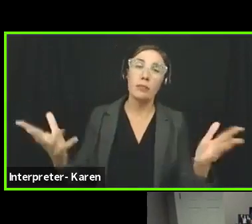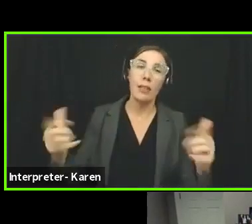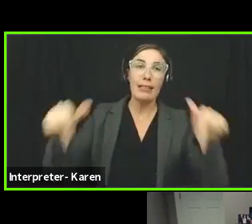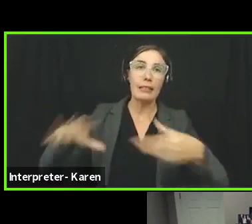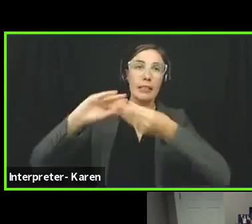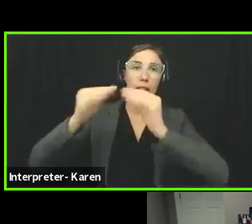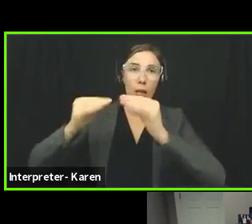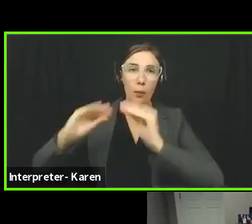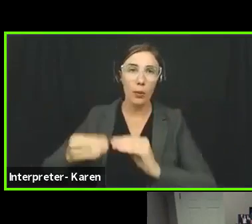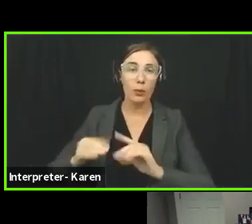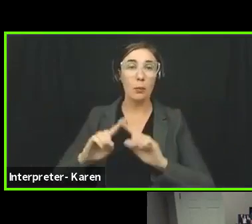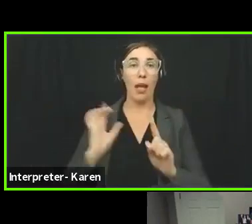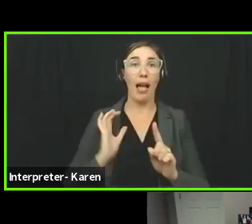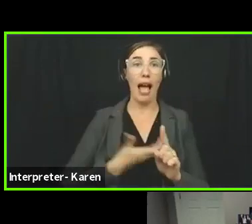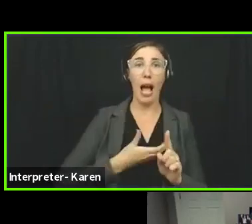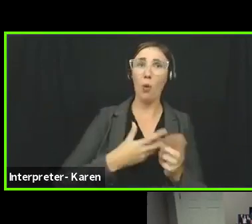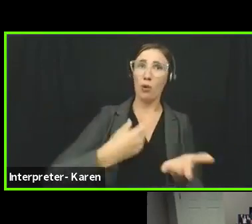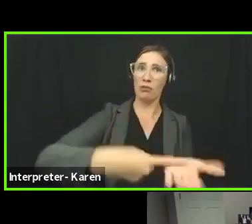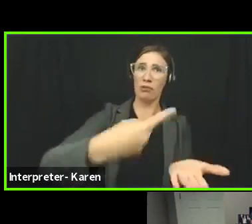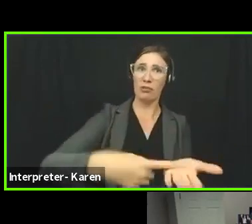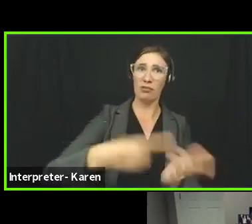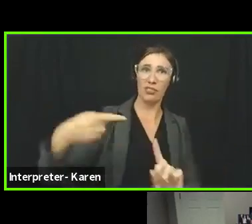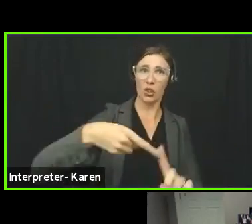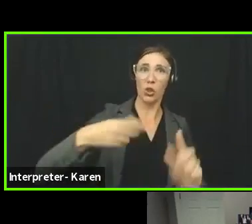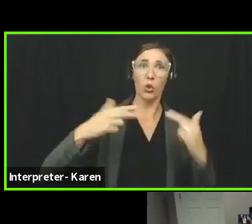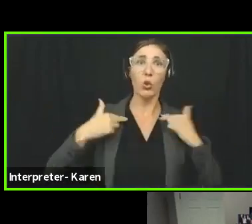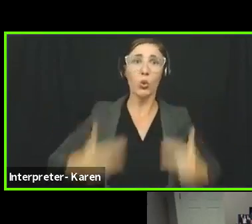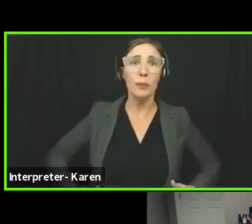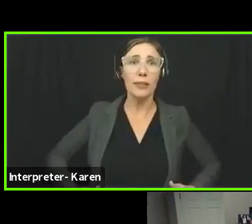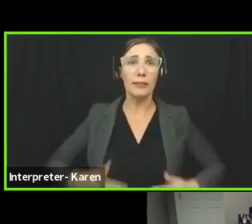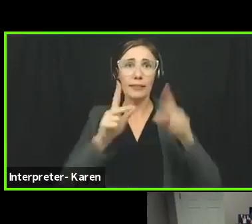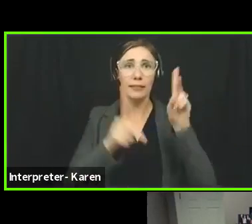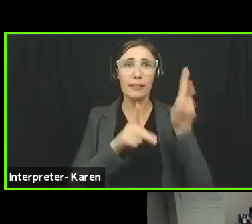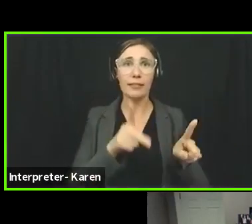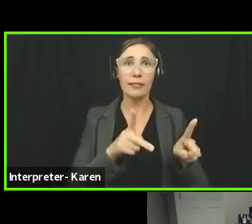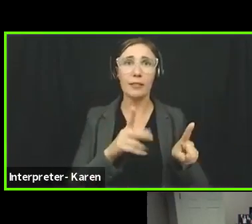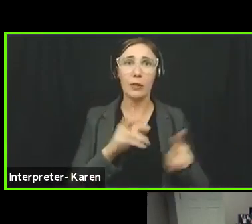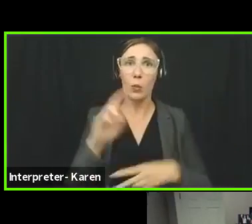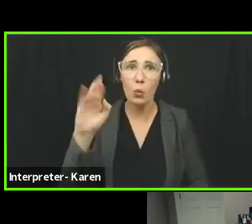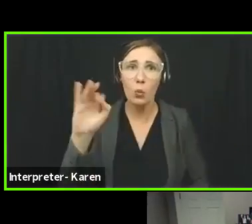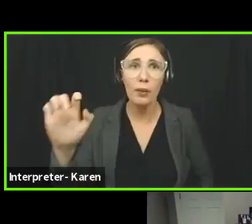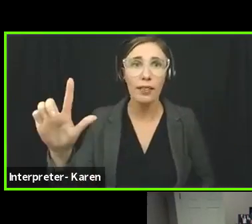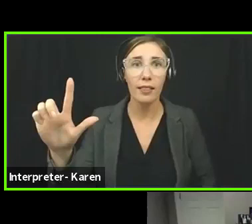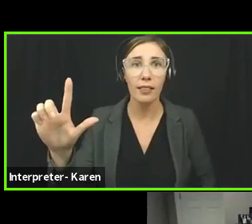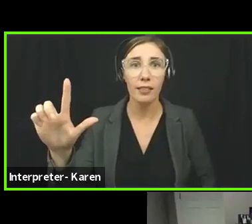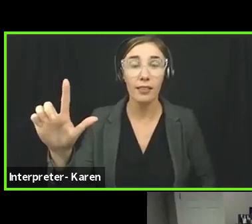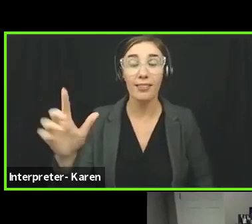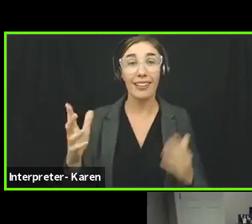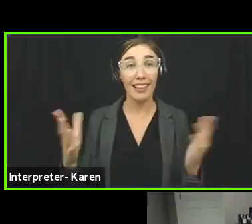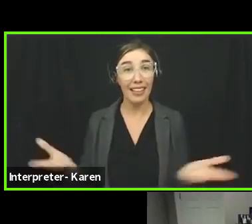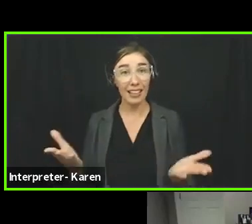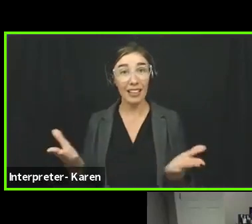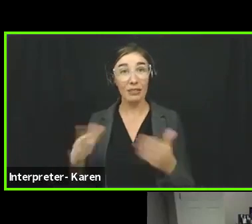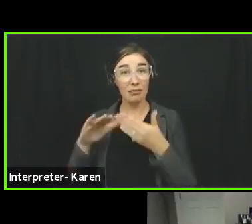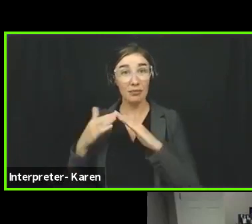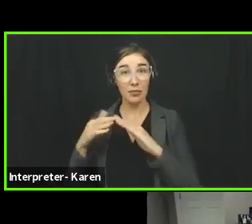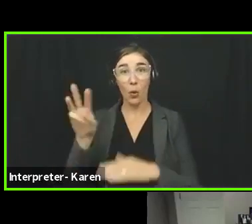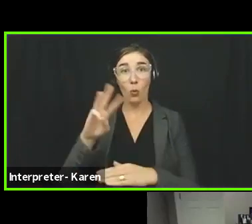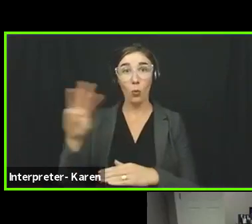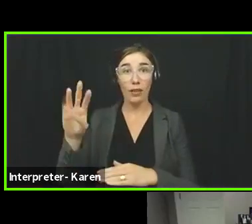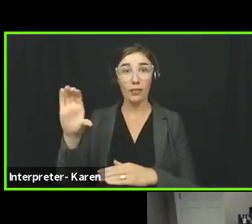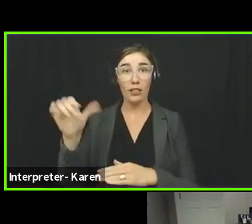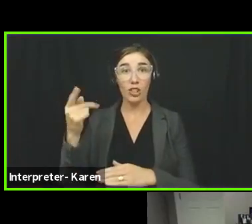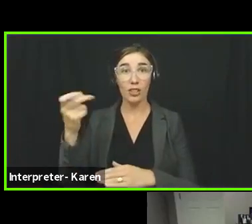real. And I think we have been fortunate here in Westchester to not see